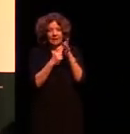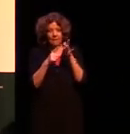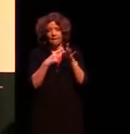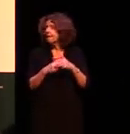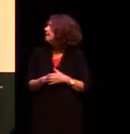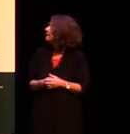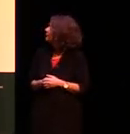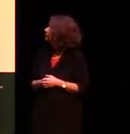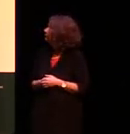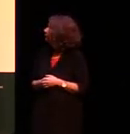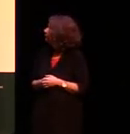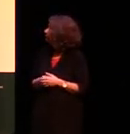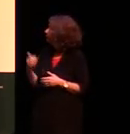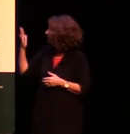in Lardell